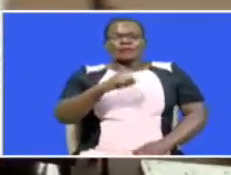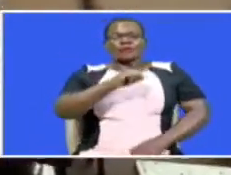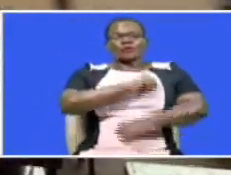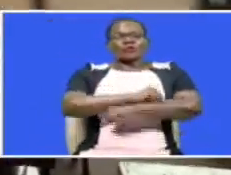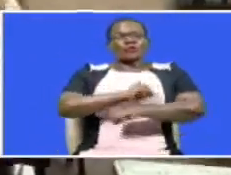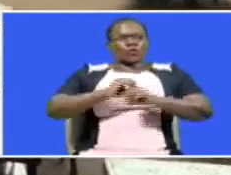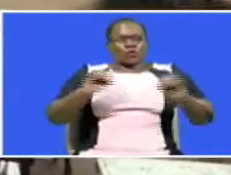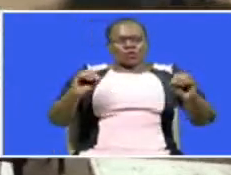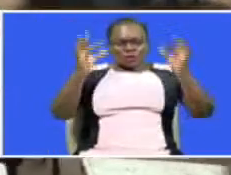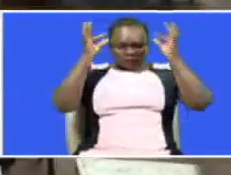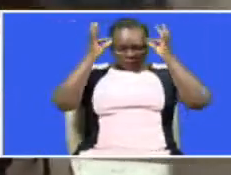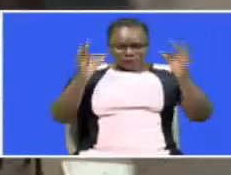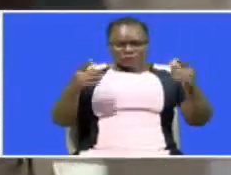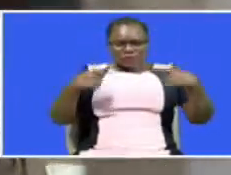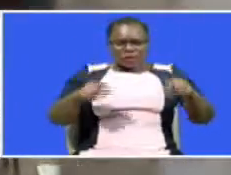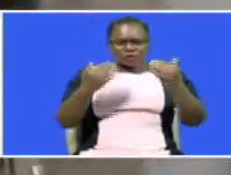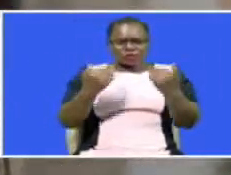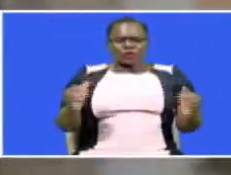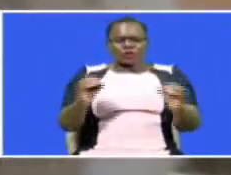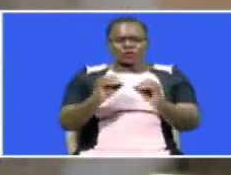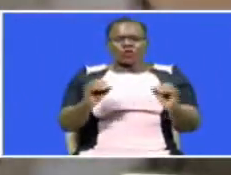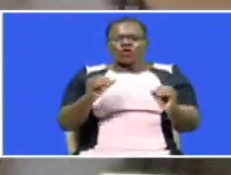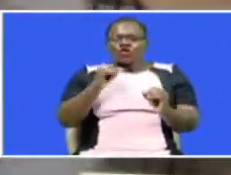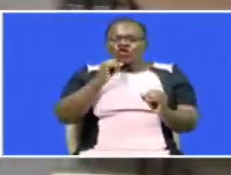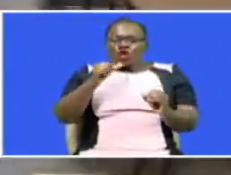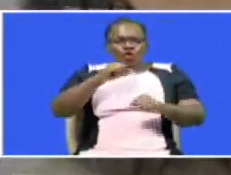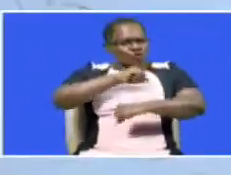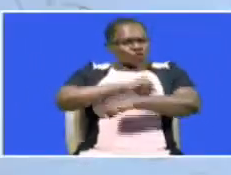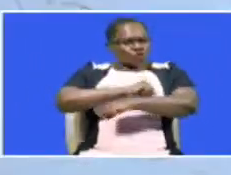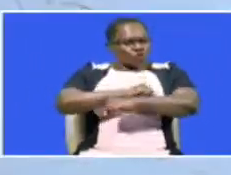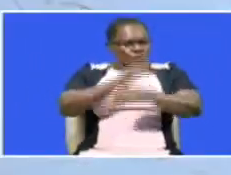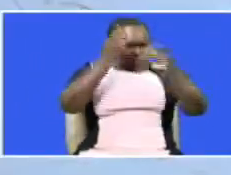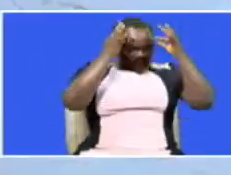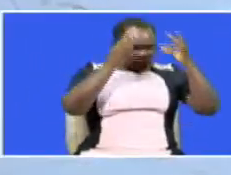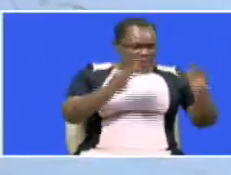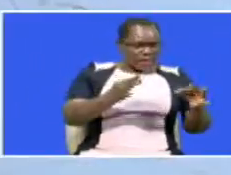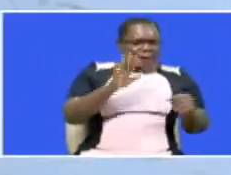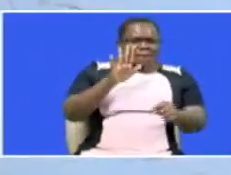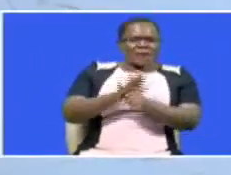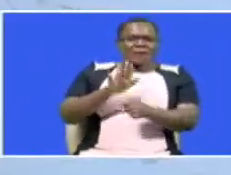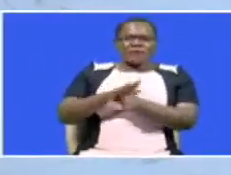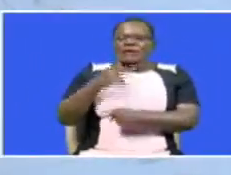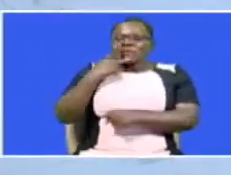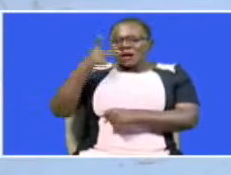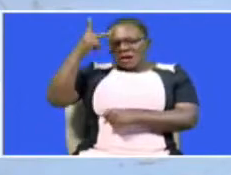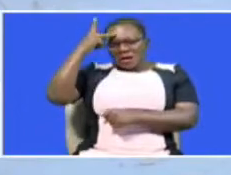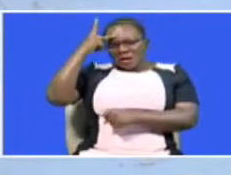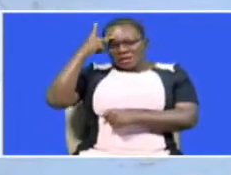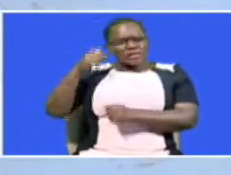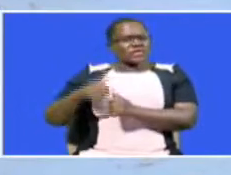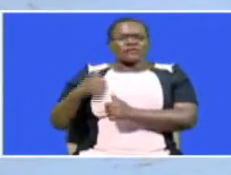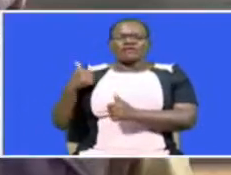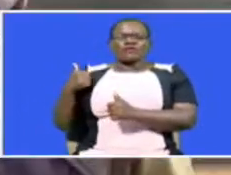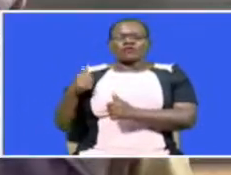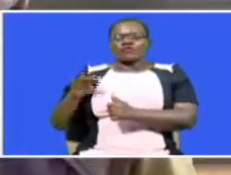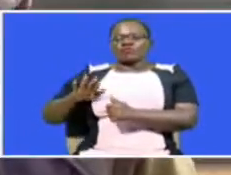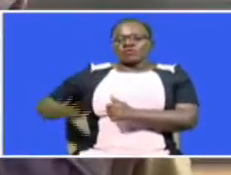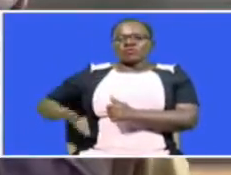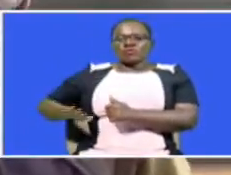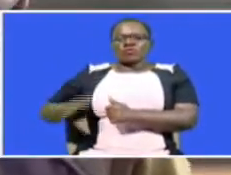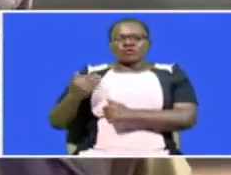The decision not to allow children in school was not the school administration. Most parents opted to keep their children at home.